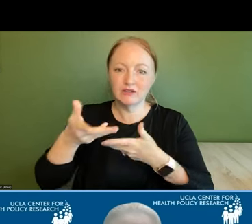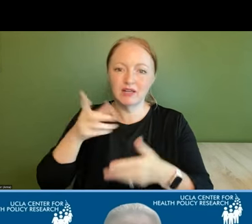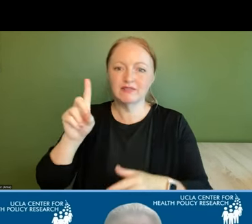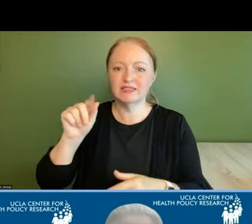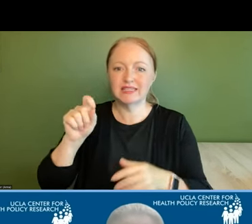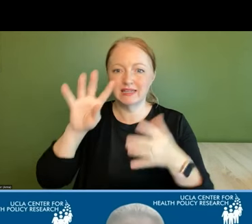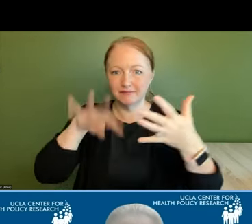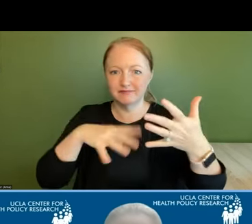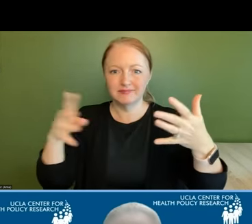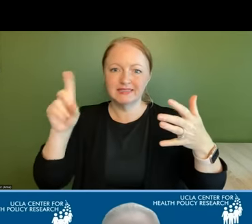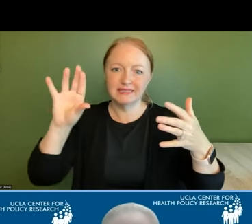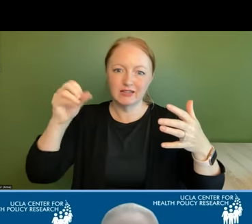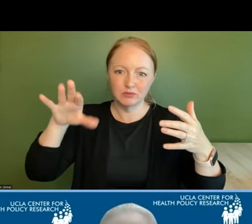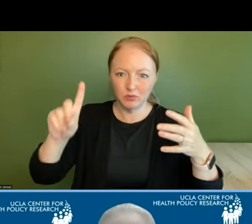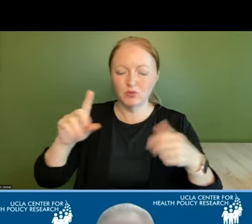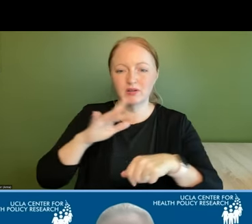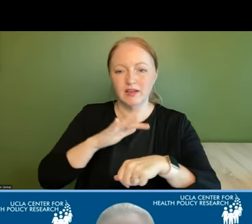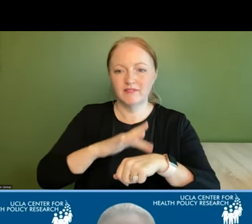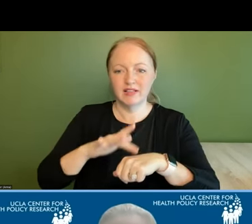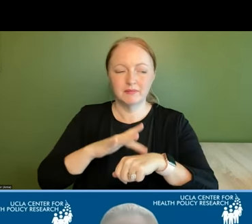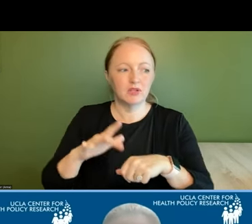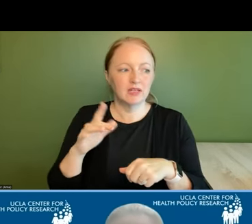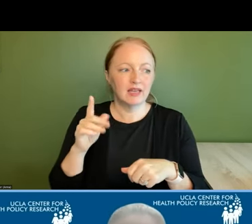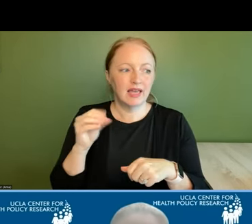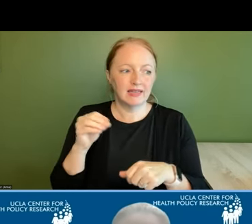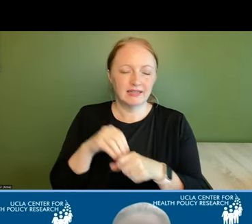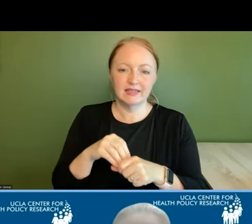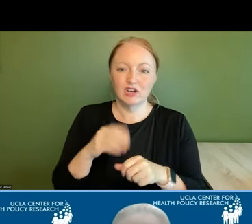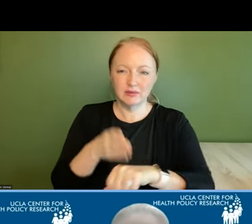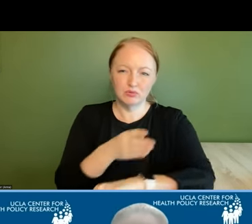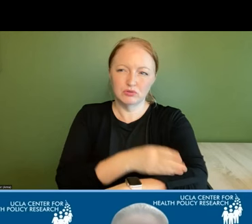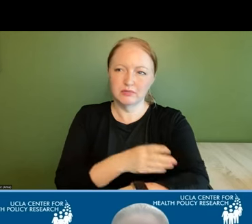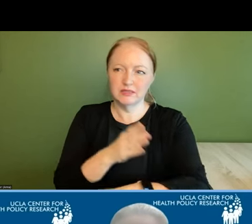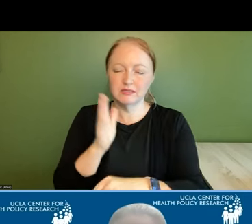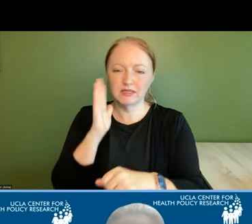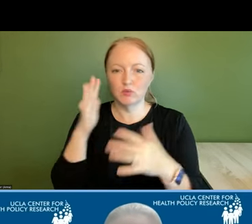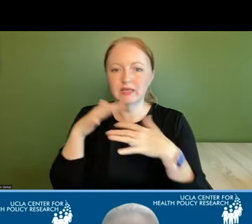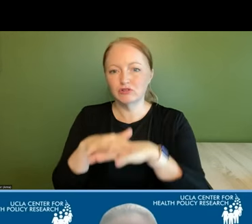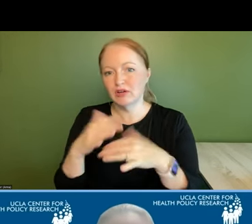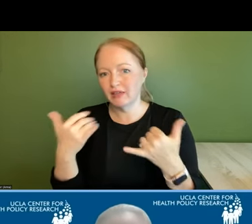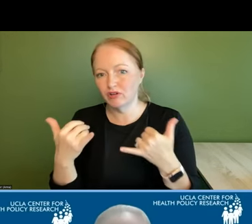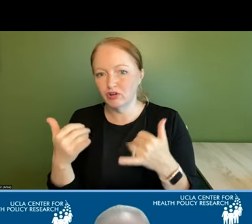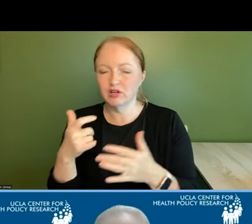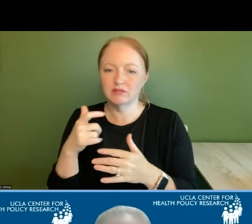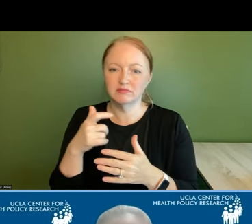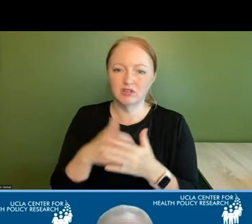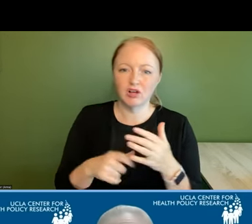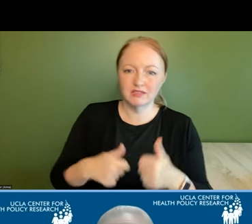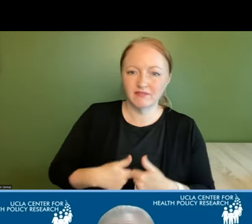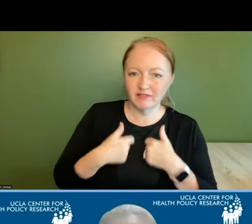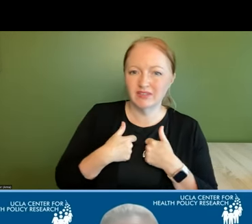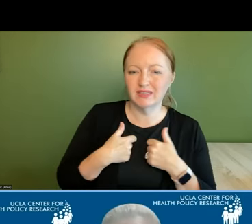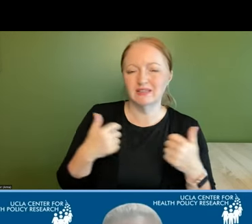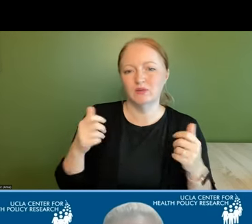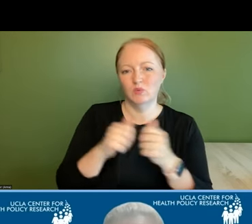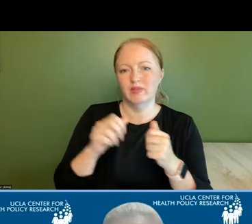dashboard that's available and then in in our improvements we're going to be integrating the current cost of living dashboard with the